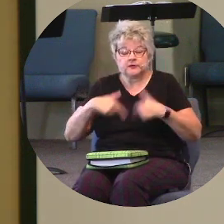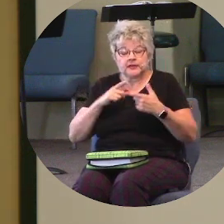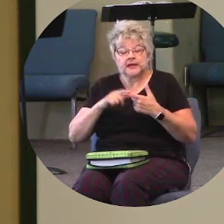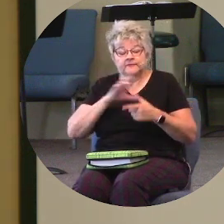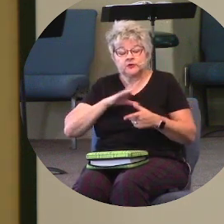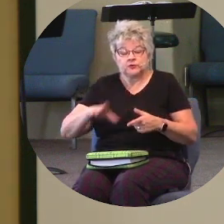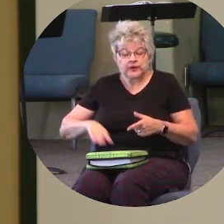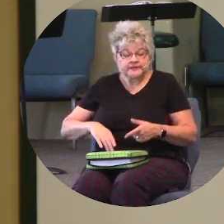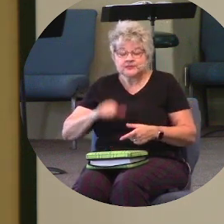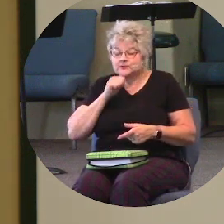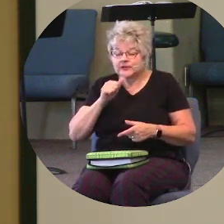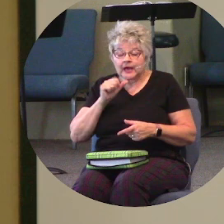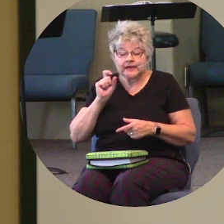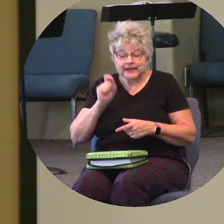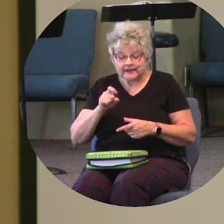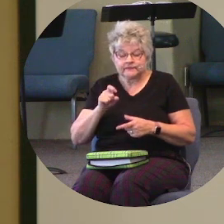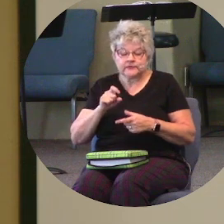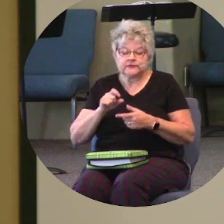you to participate.